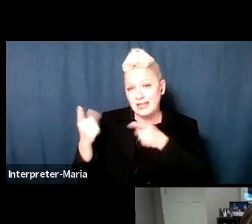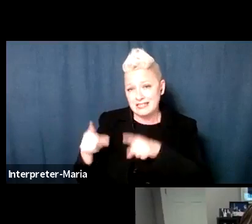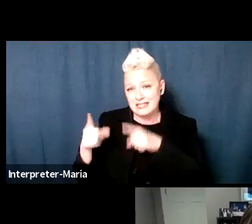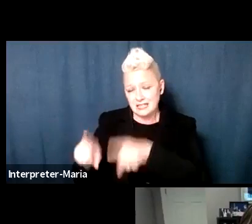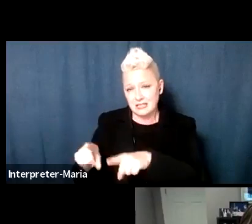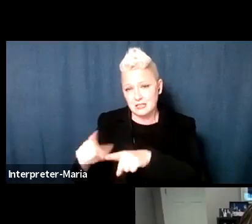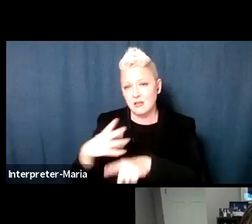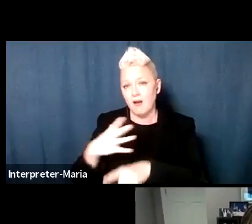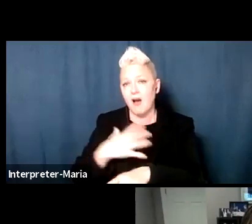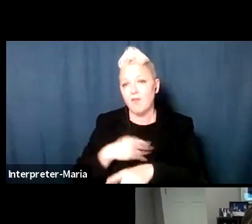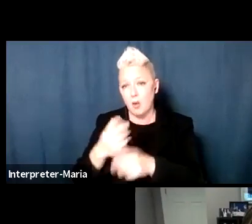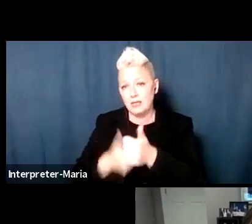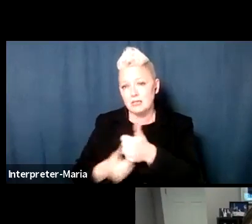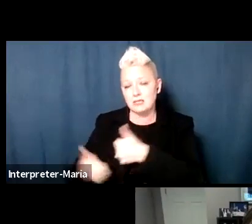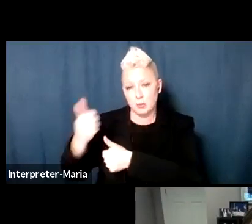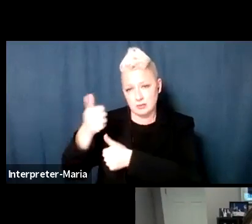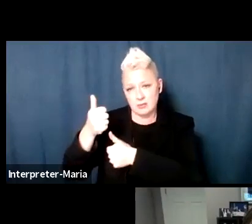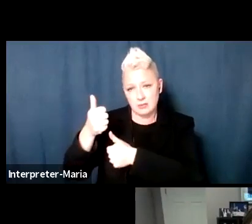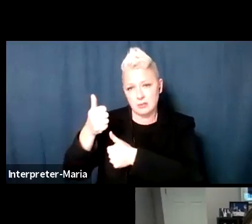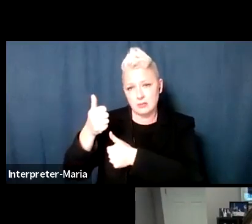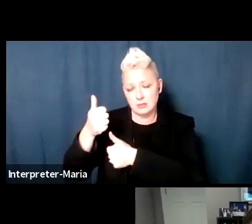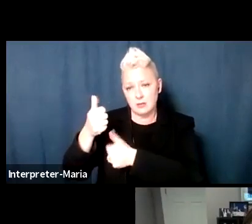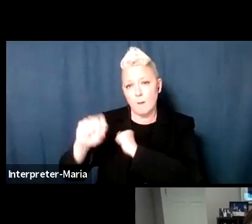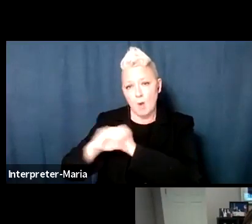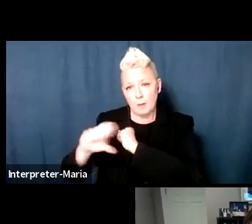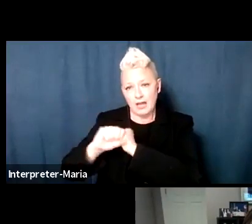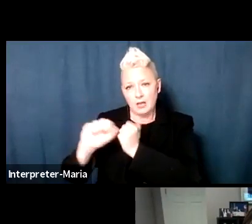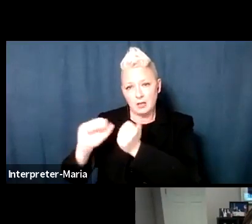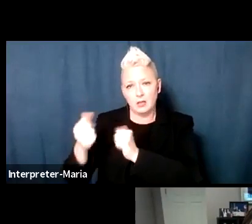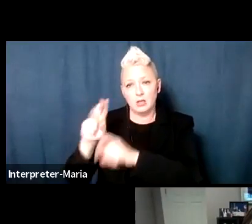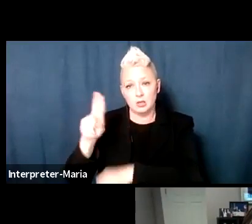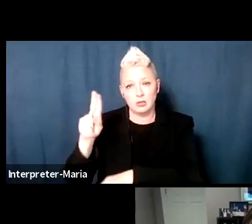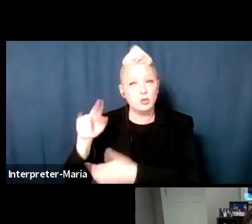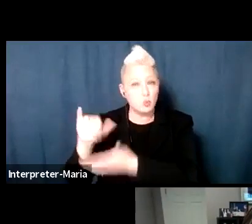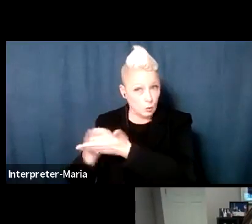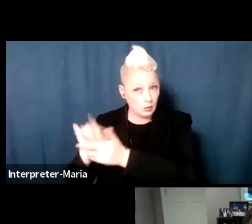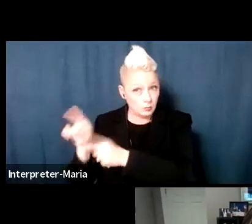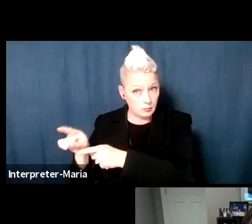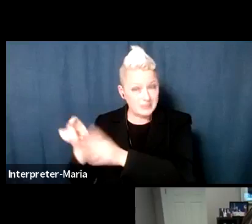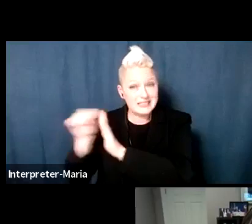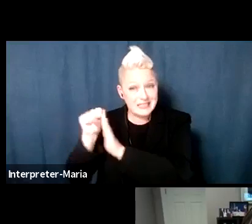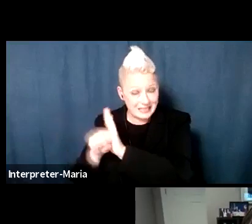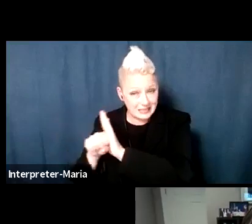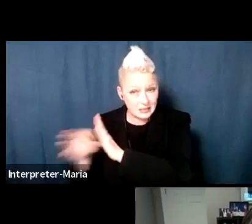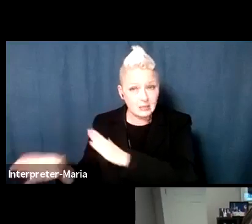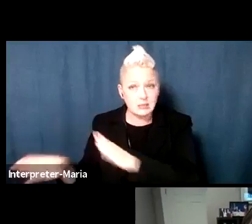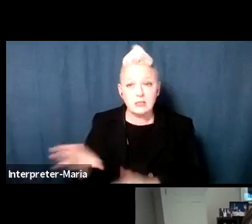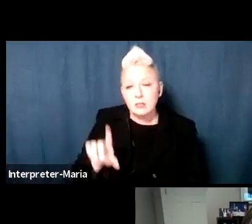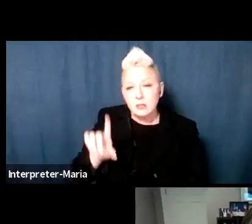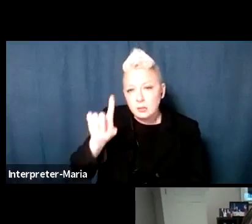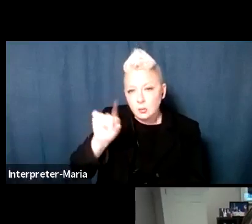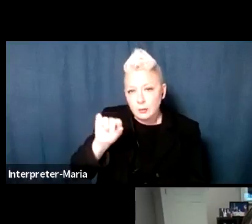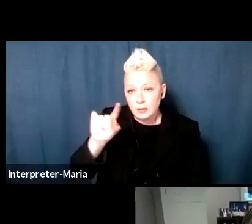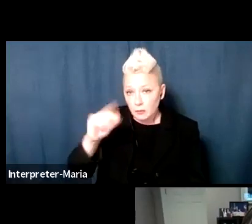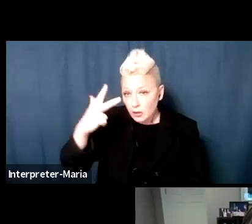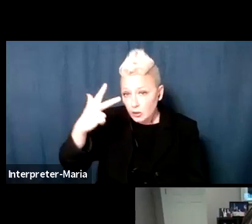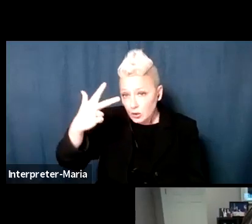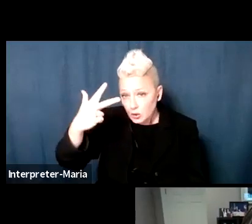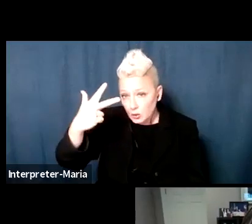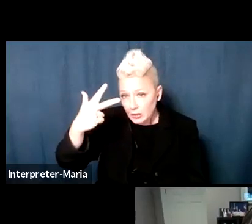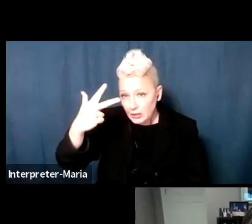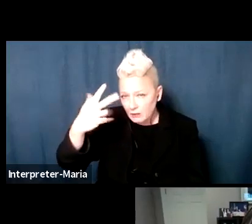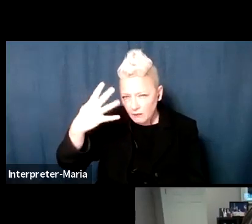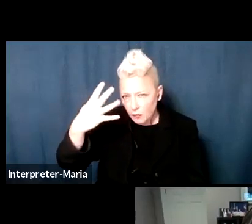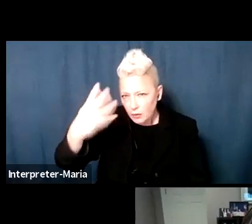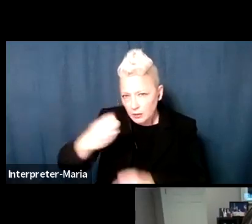white supremacist propaganda in New York State. In 2020, just three years later, four years later,